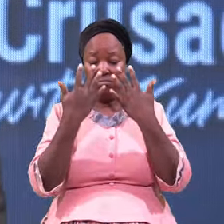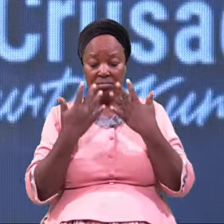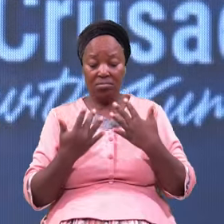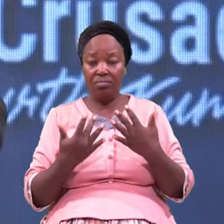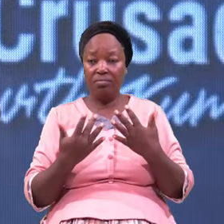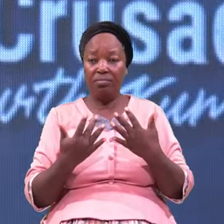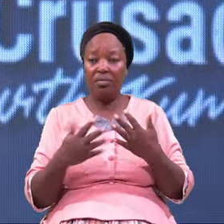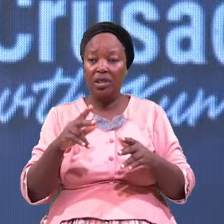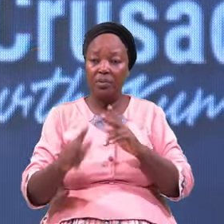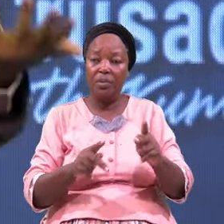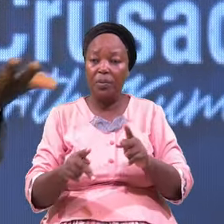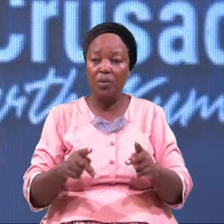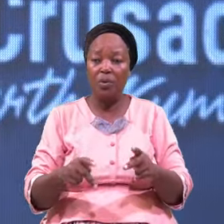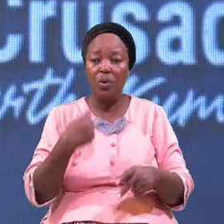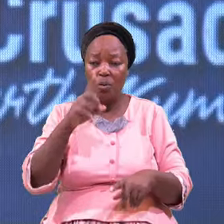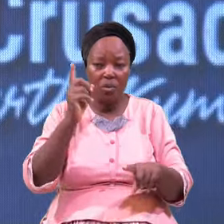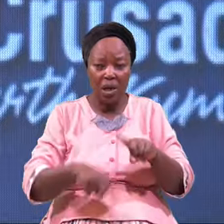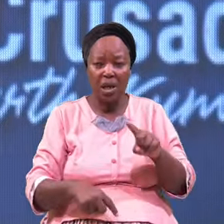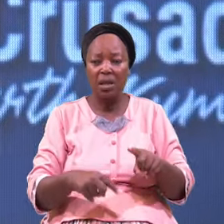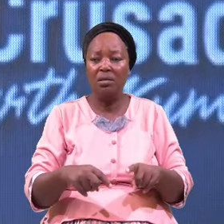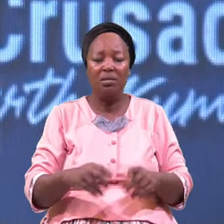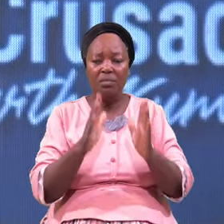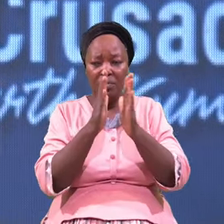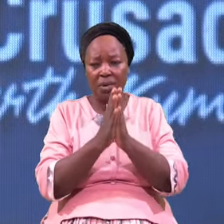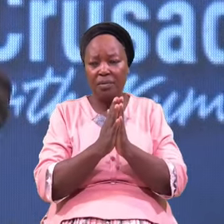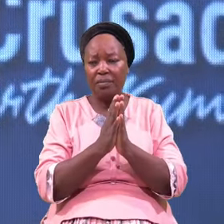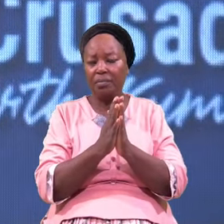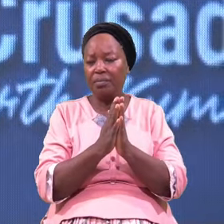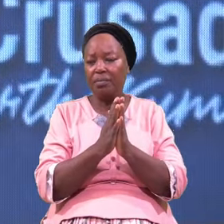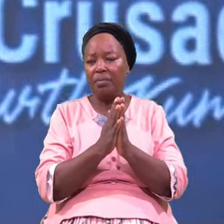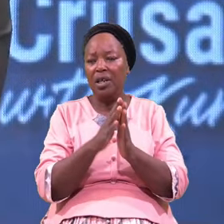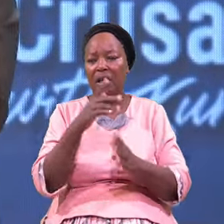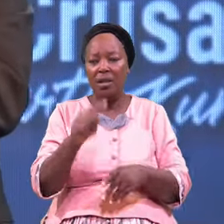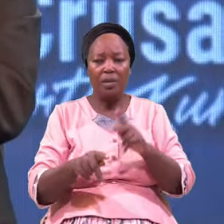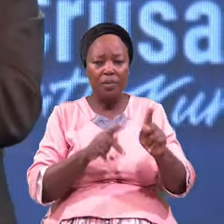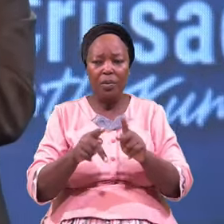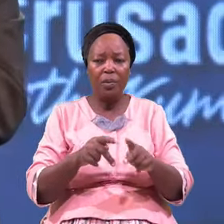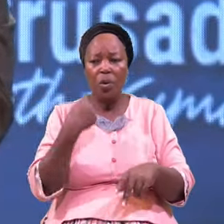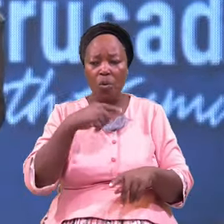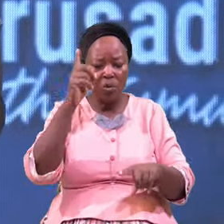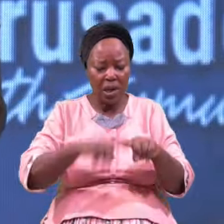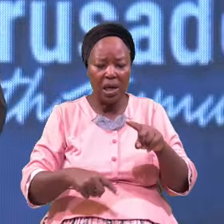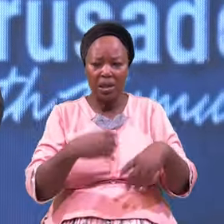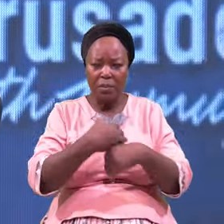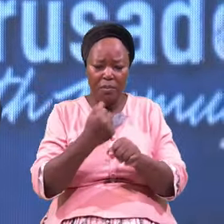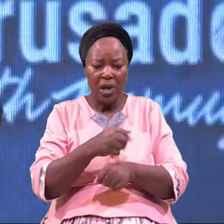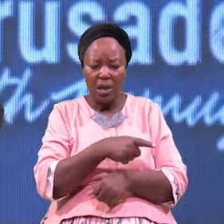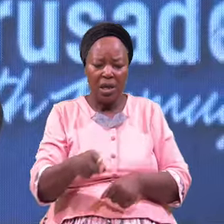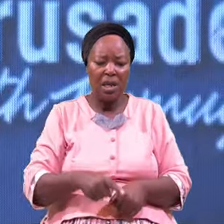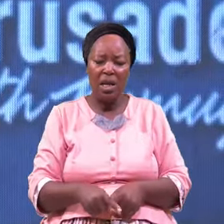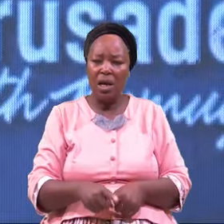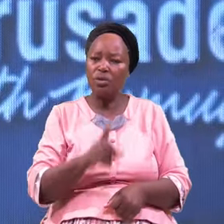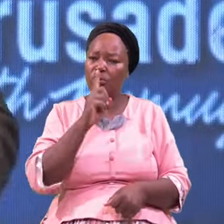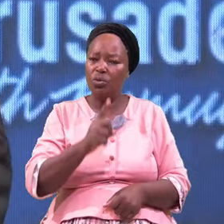The People Who Cannot Pray The People Who Cannot Make Their Definite Passion